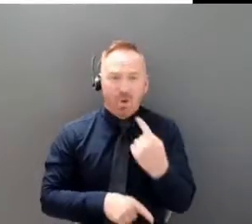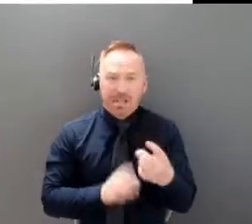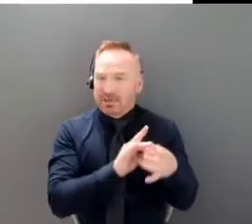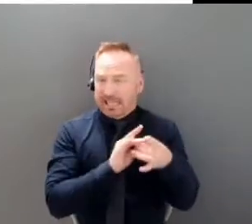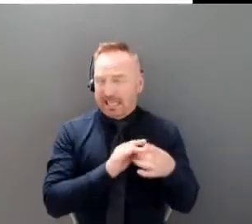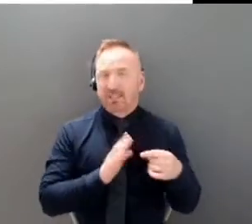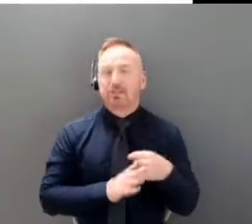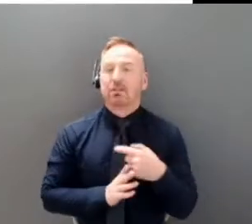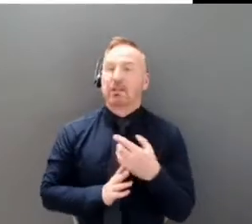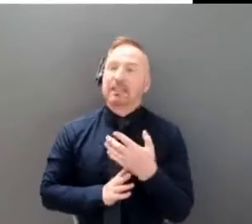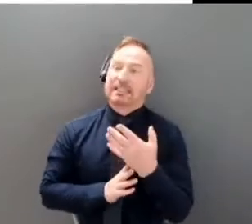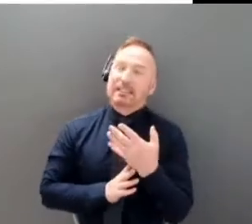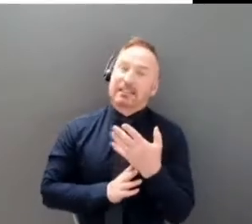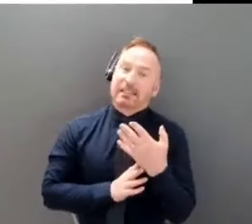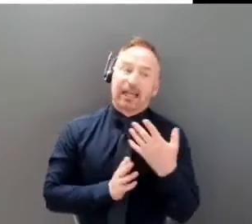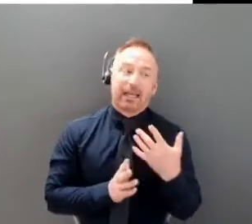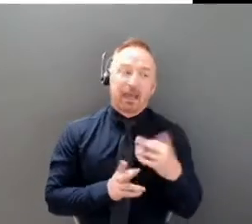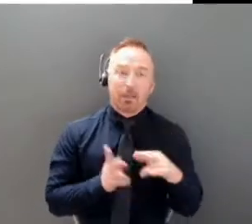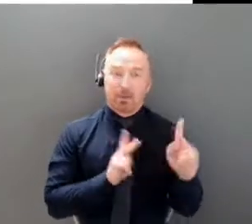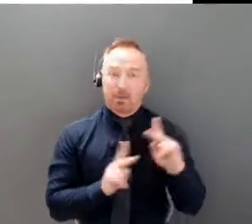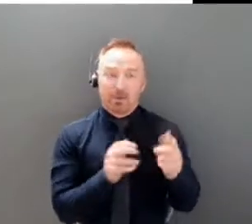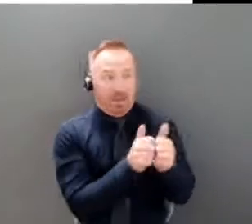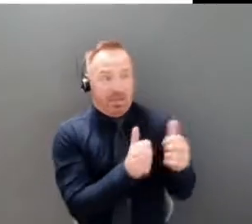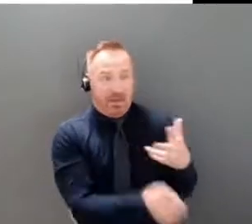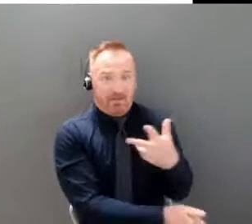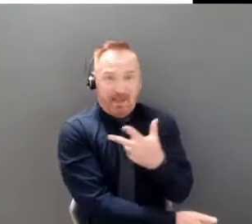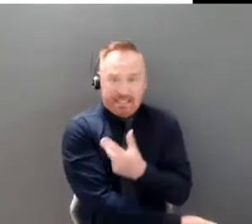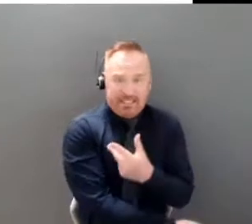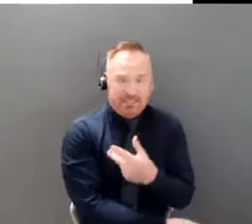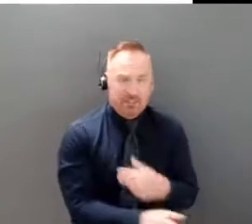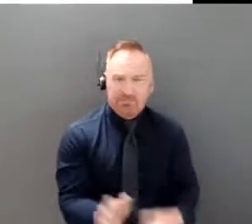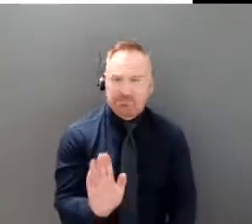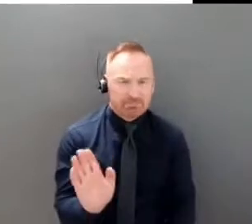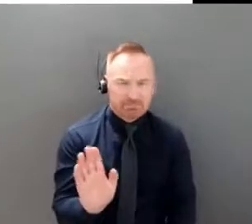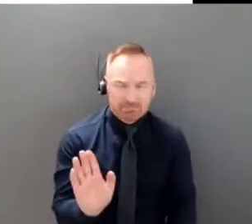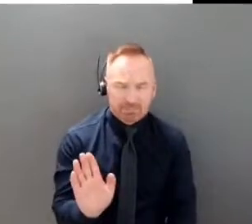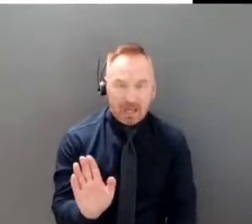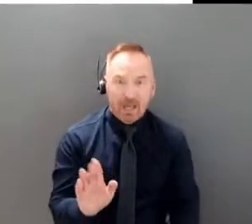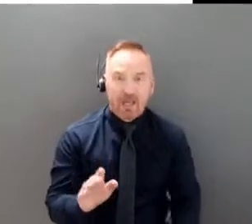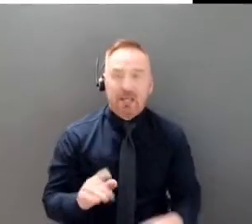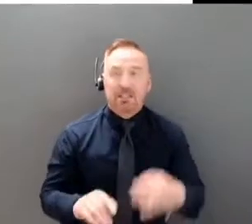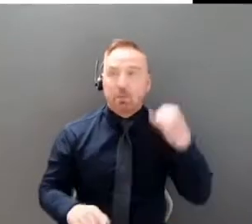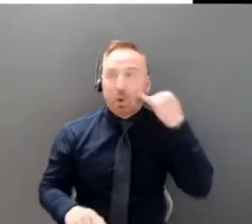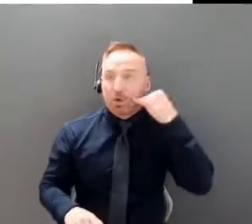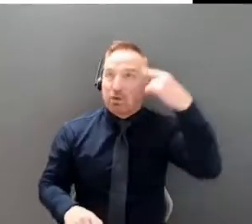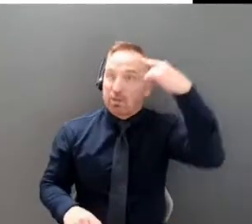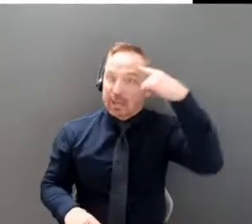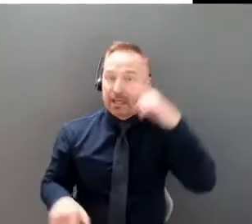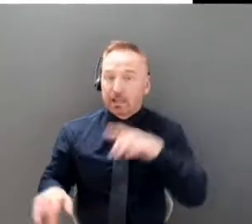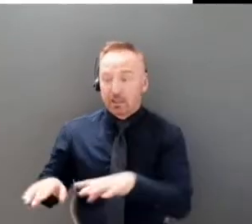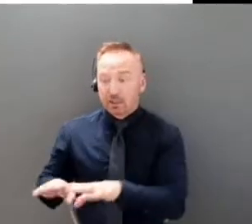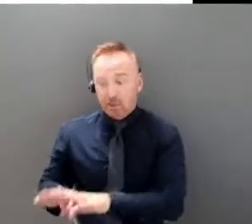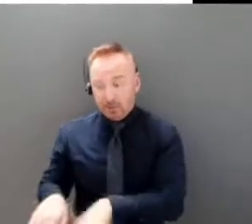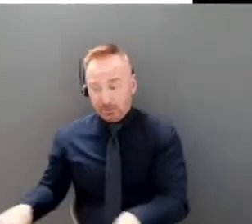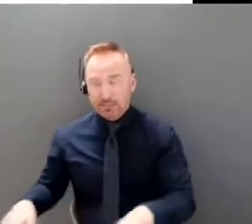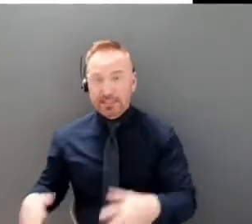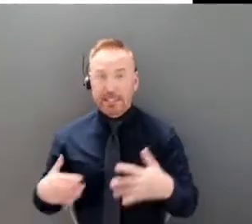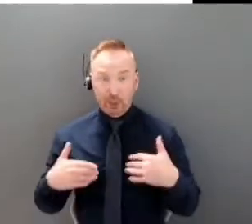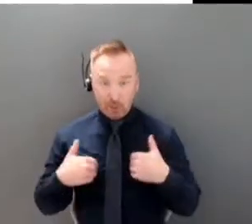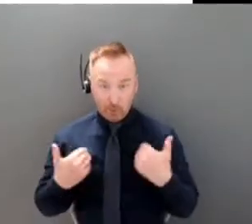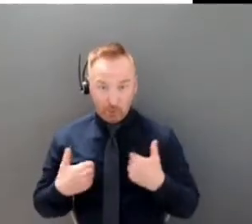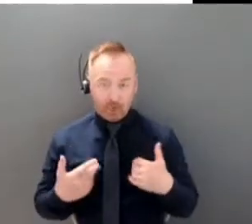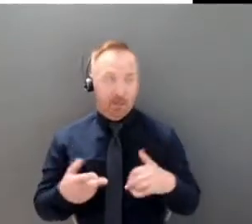large proportion of our population if we consider children and youth and the unvaccinated we're talking about 40% of our